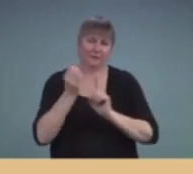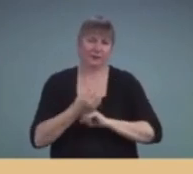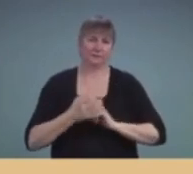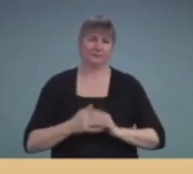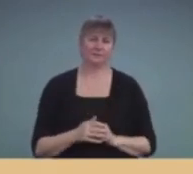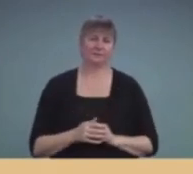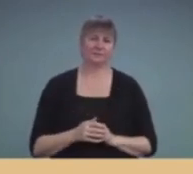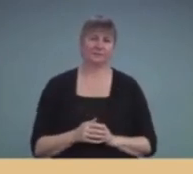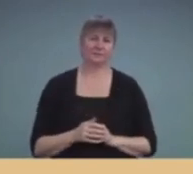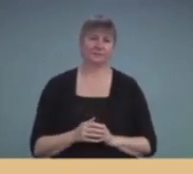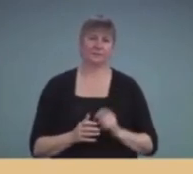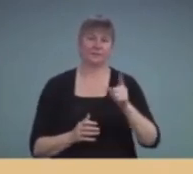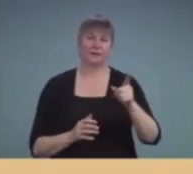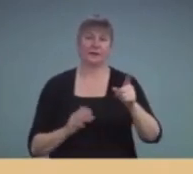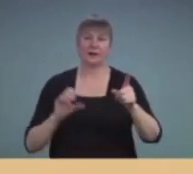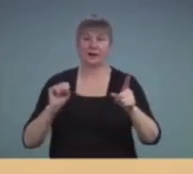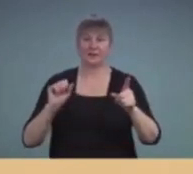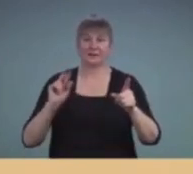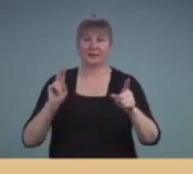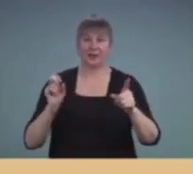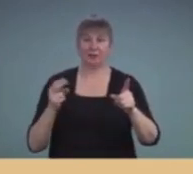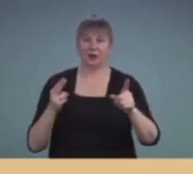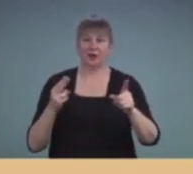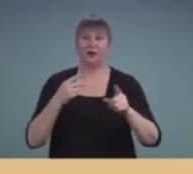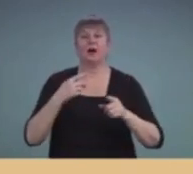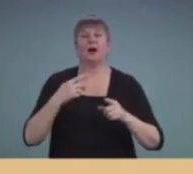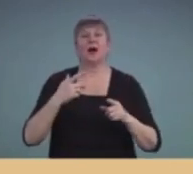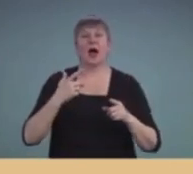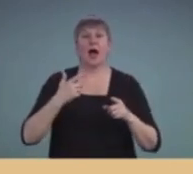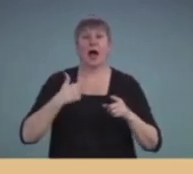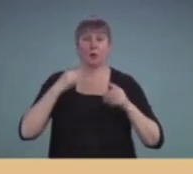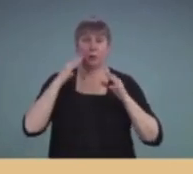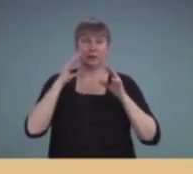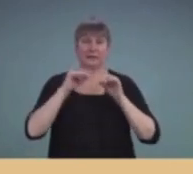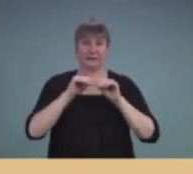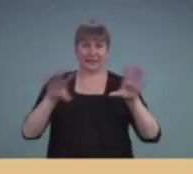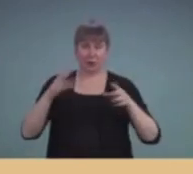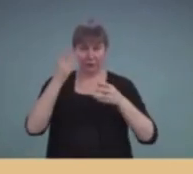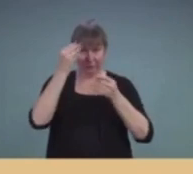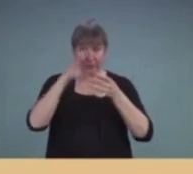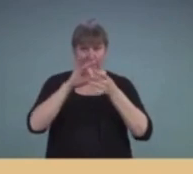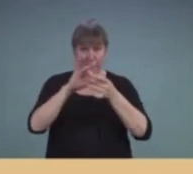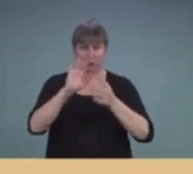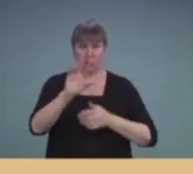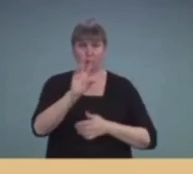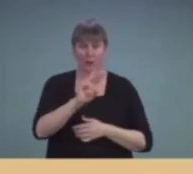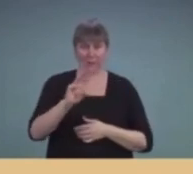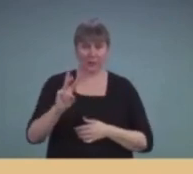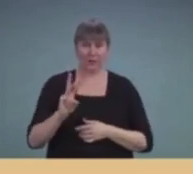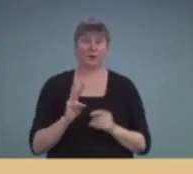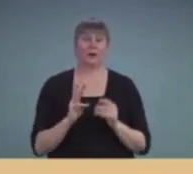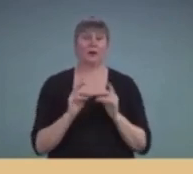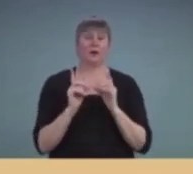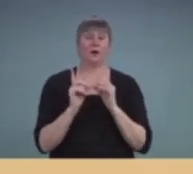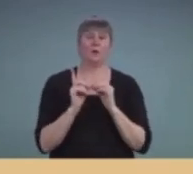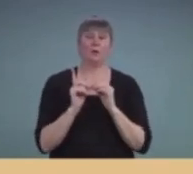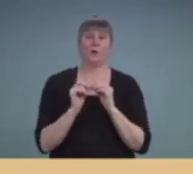I'll send out your website information as well. Okay, great. One more question.